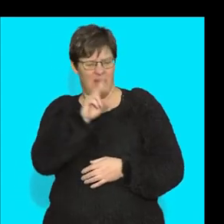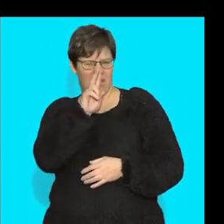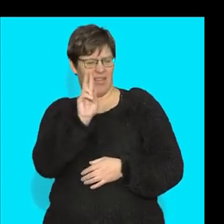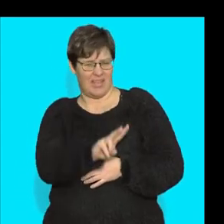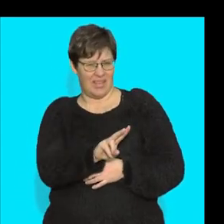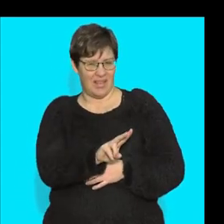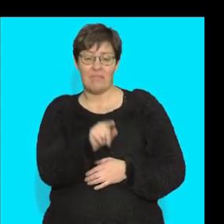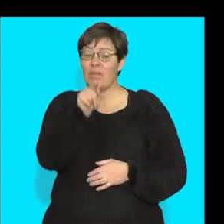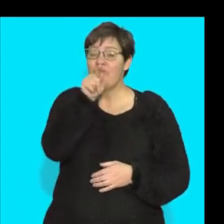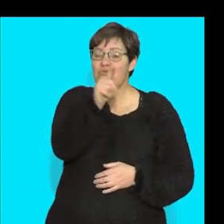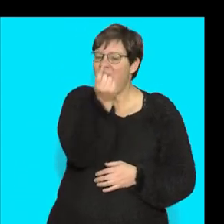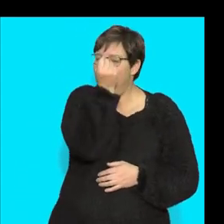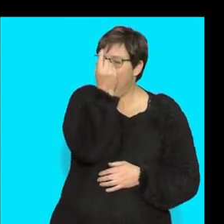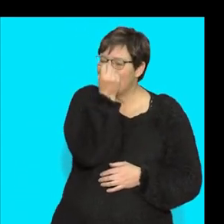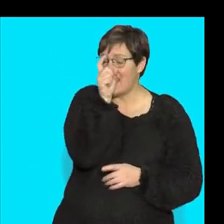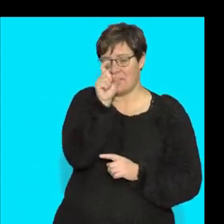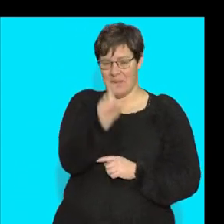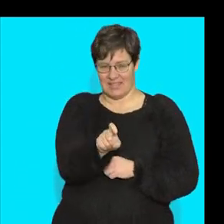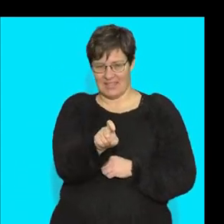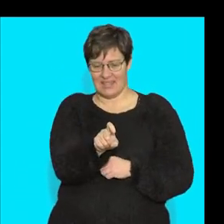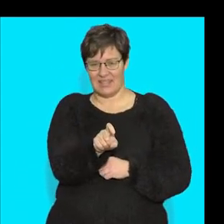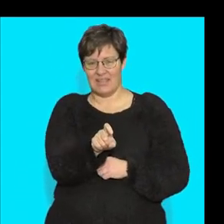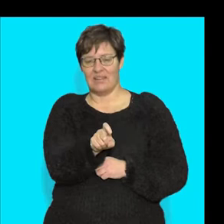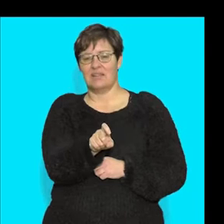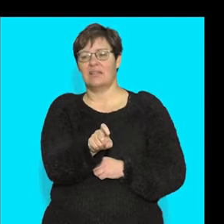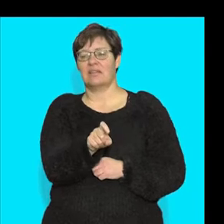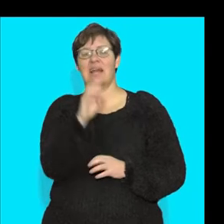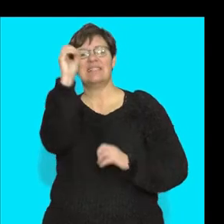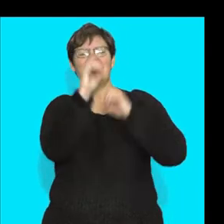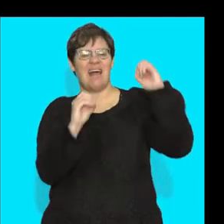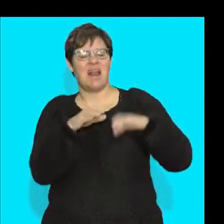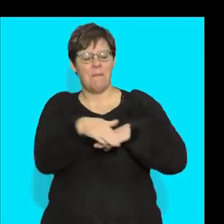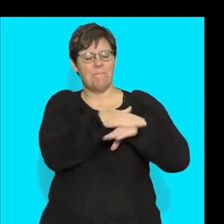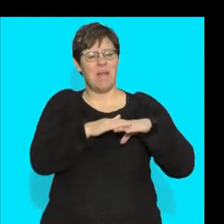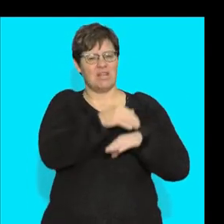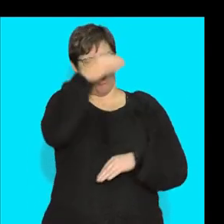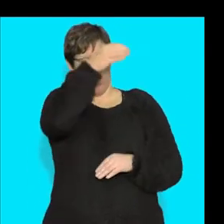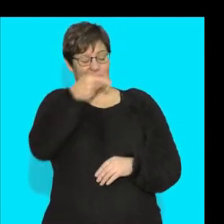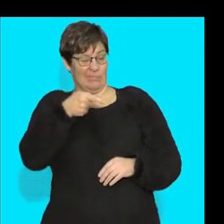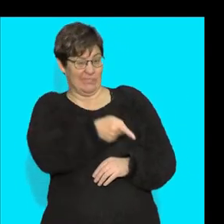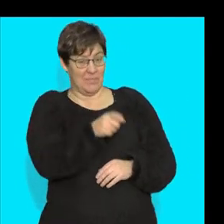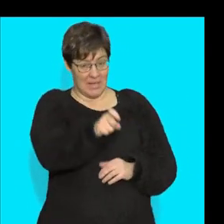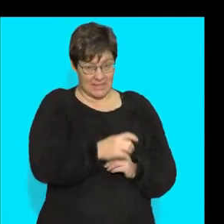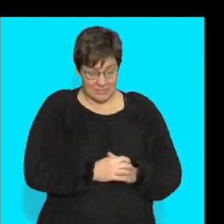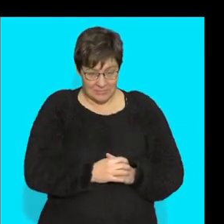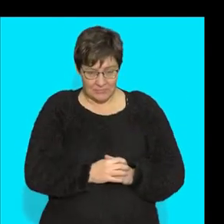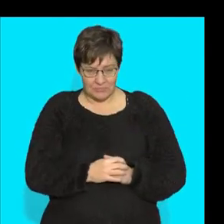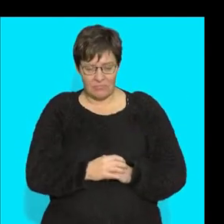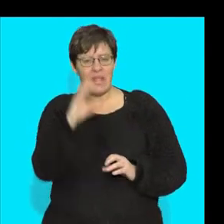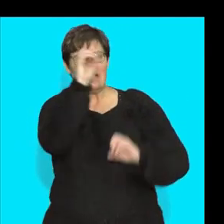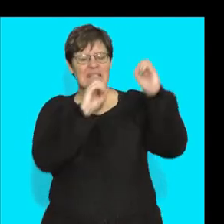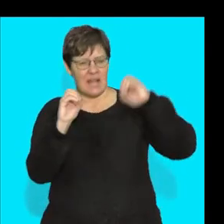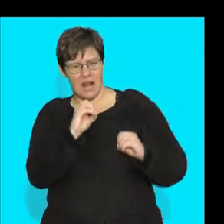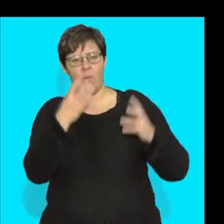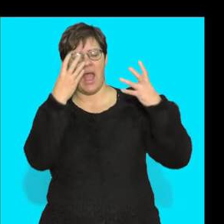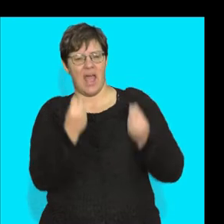look at that? Because we need to understand the basic concepts of what a cell is. Now, when we looked at cells,